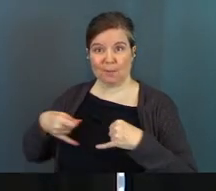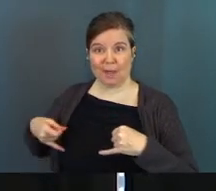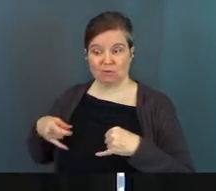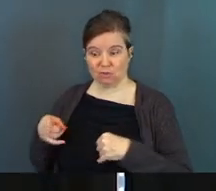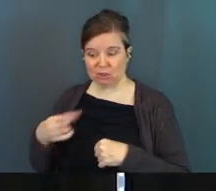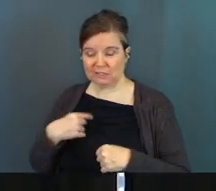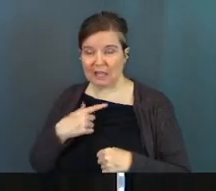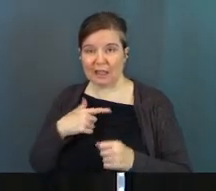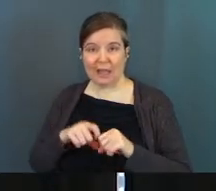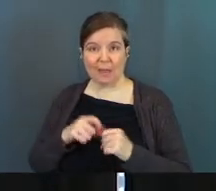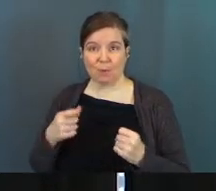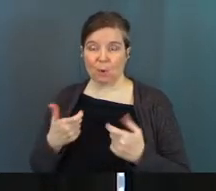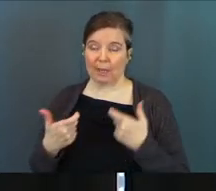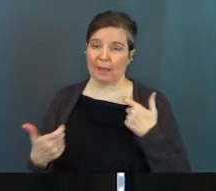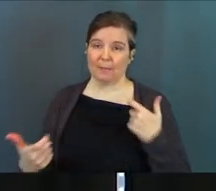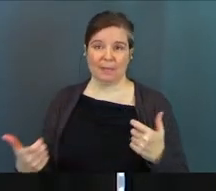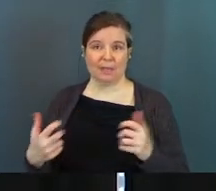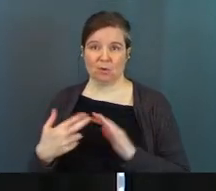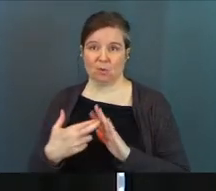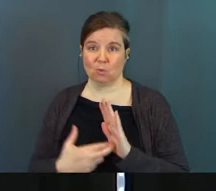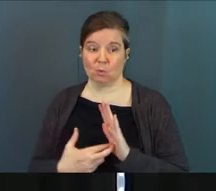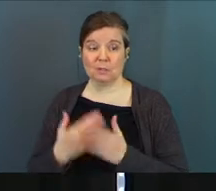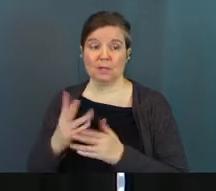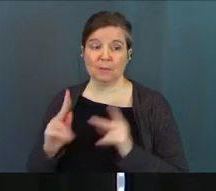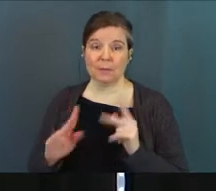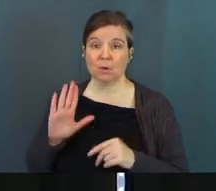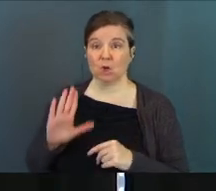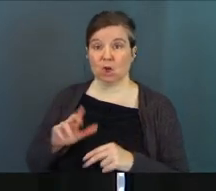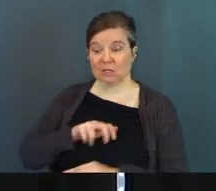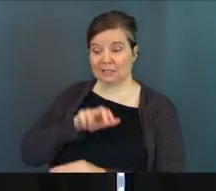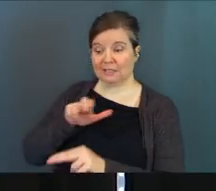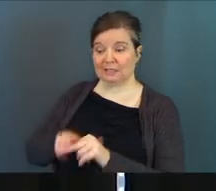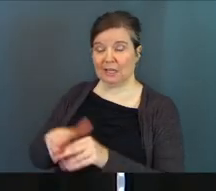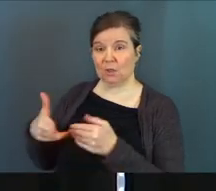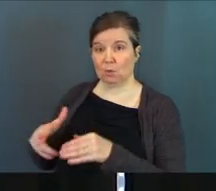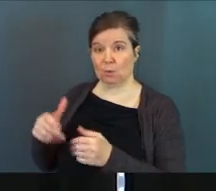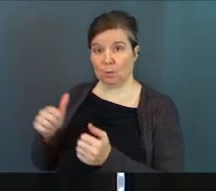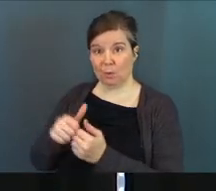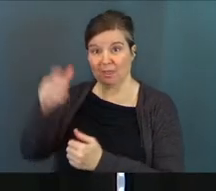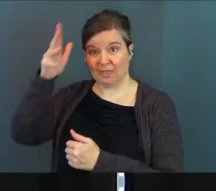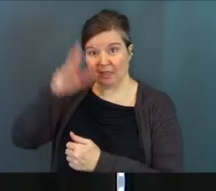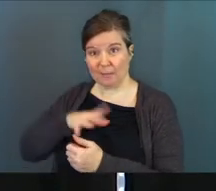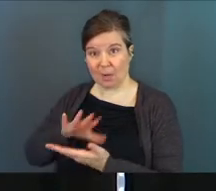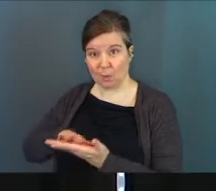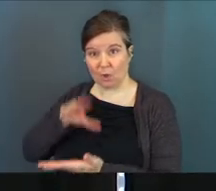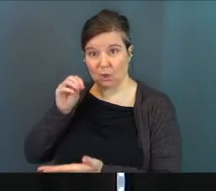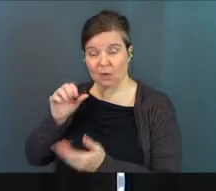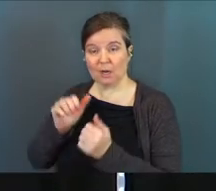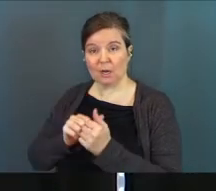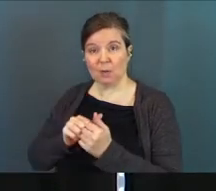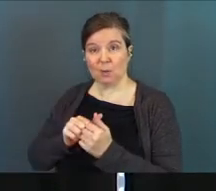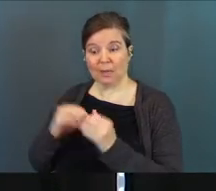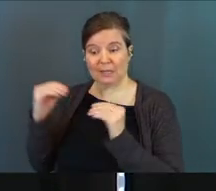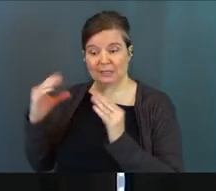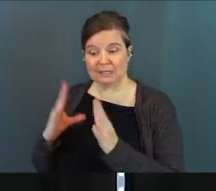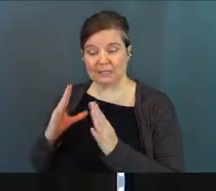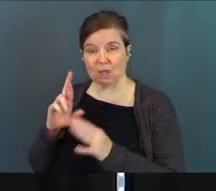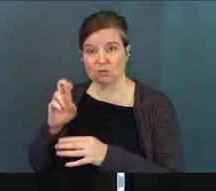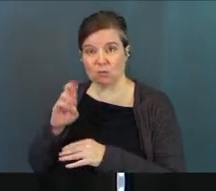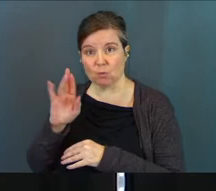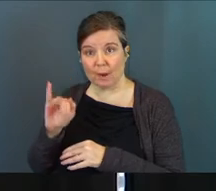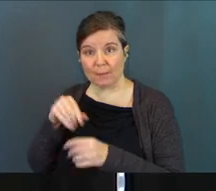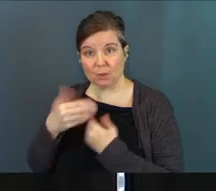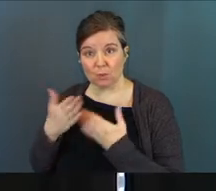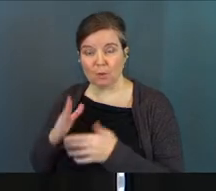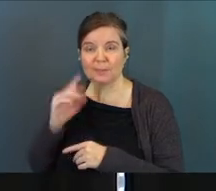She has just like broke a big rule. To some people, her sitting in that room amongst men who are learning and with a teacher, a rabbi